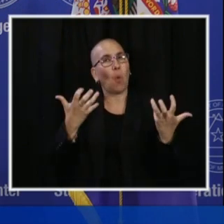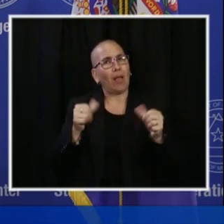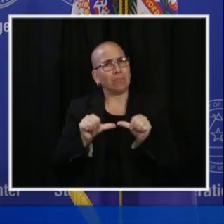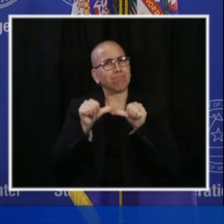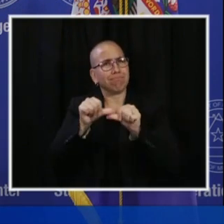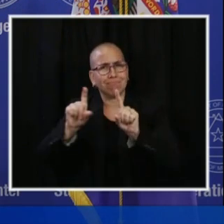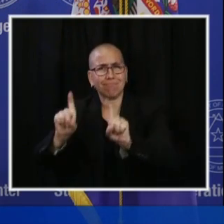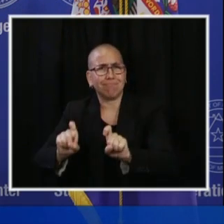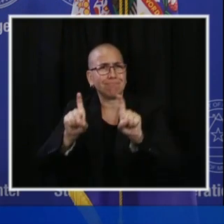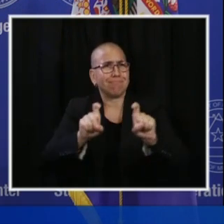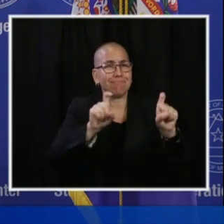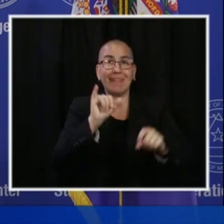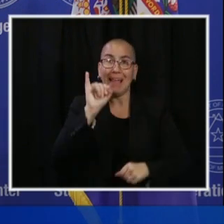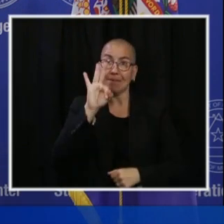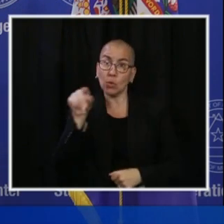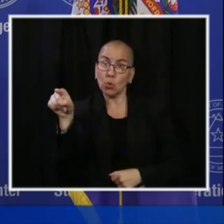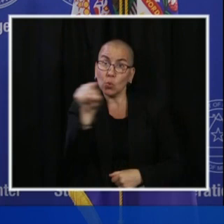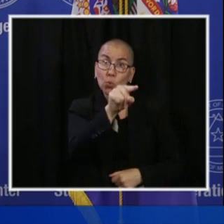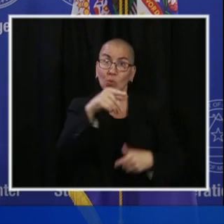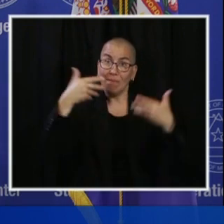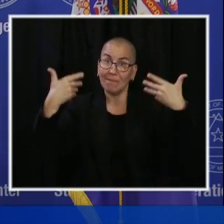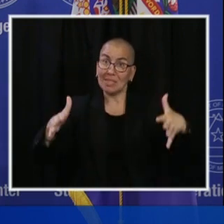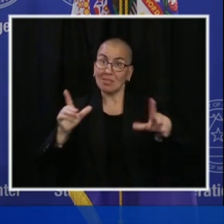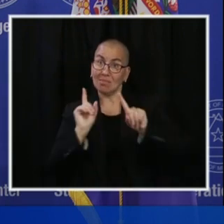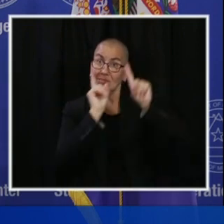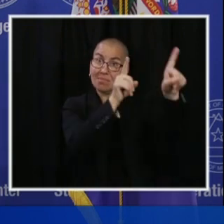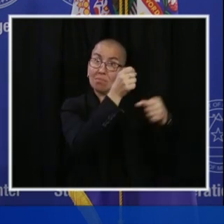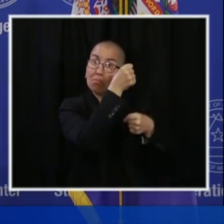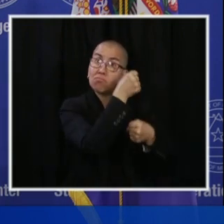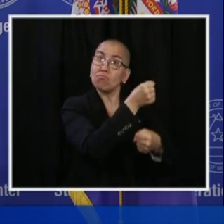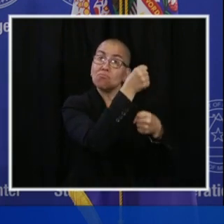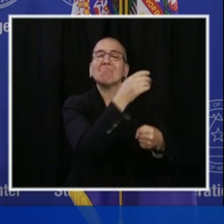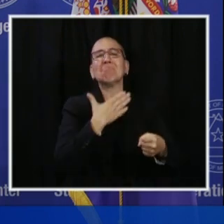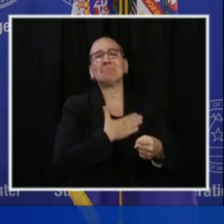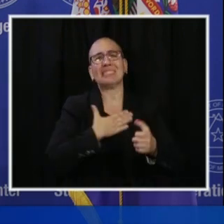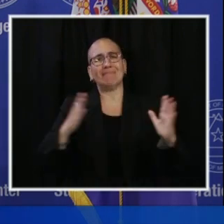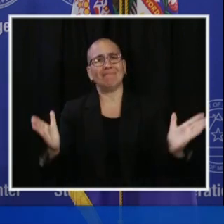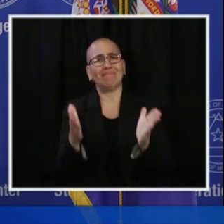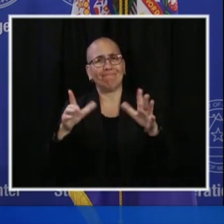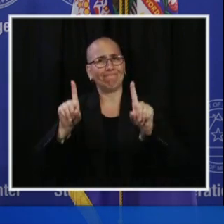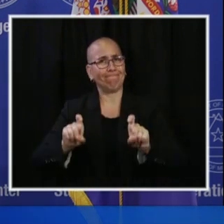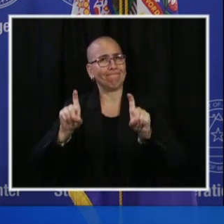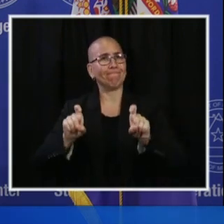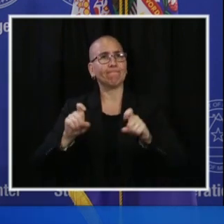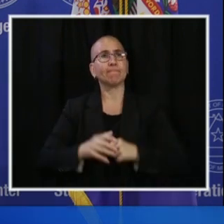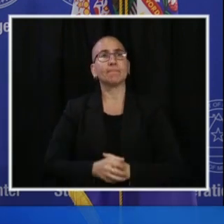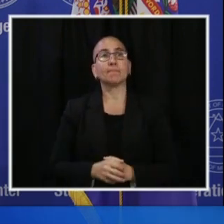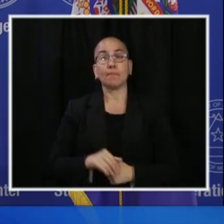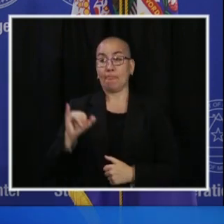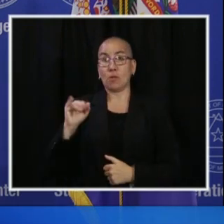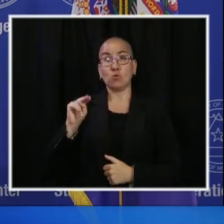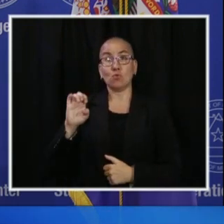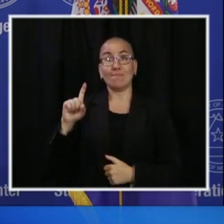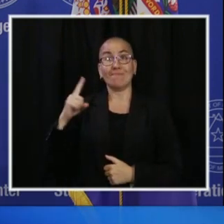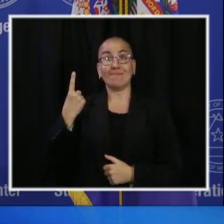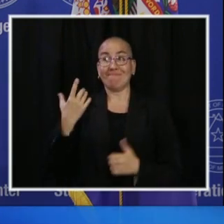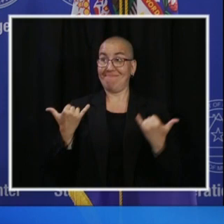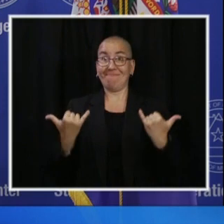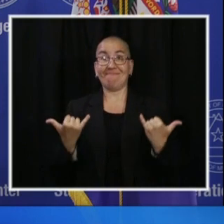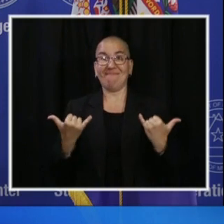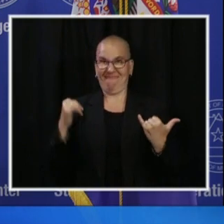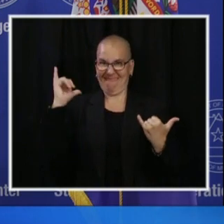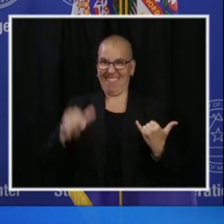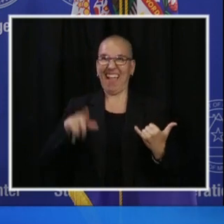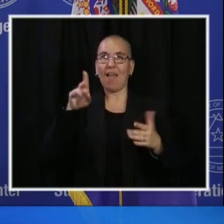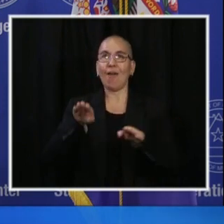help. We want to get a handle on that. But June 1st, we're having restaurants open up outside. It's going to be 85 degrees this afternoon. We've got